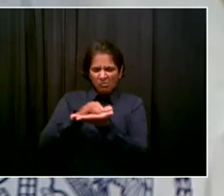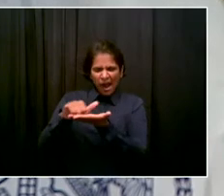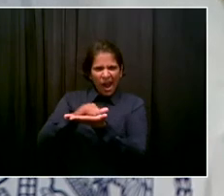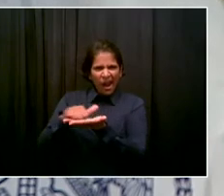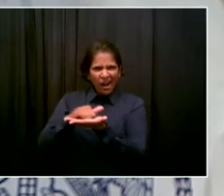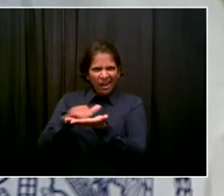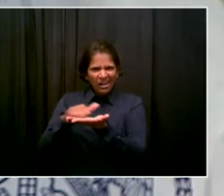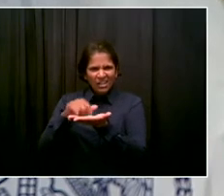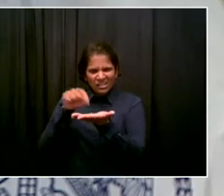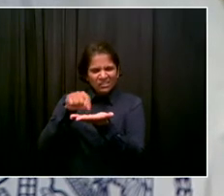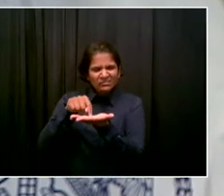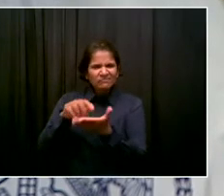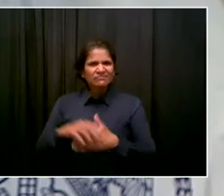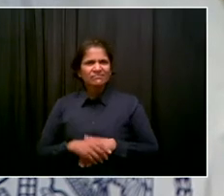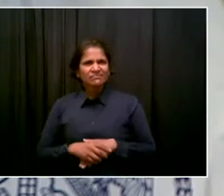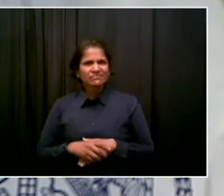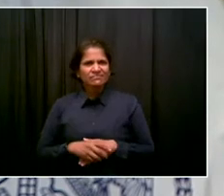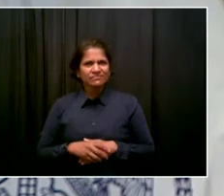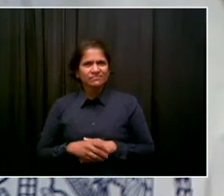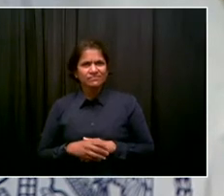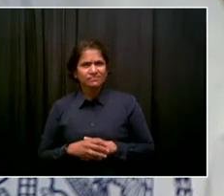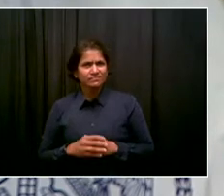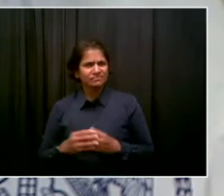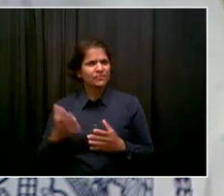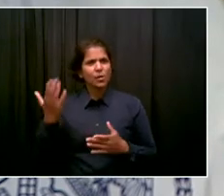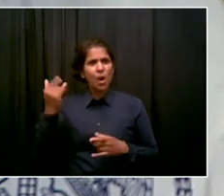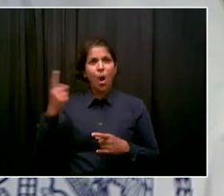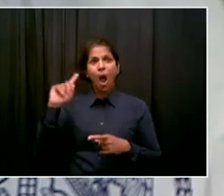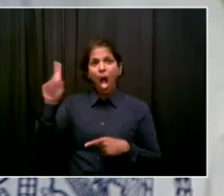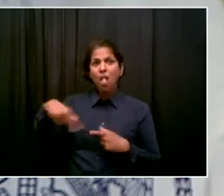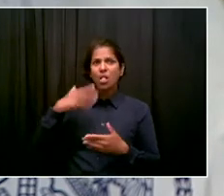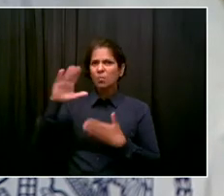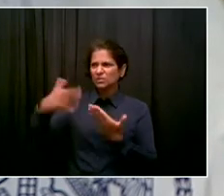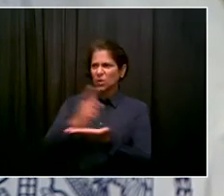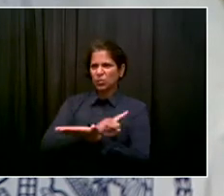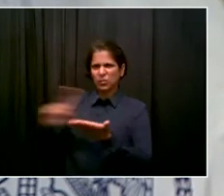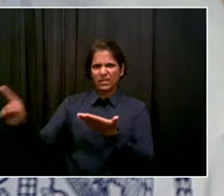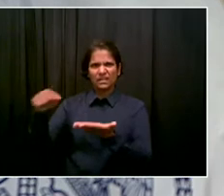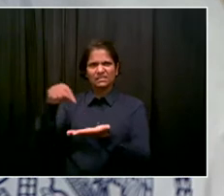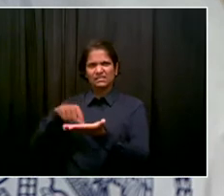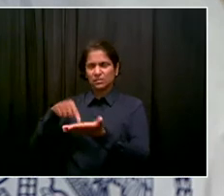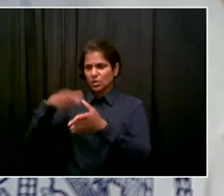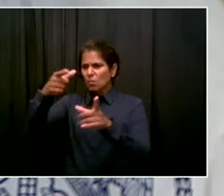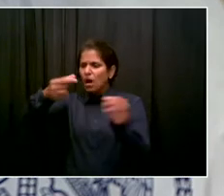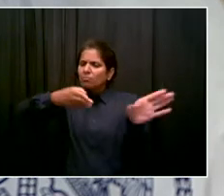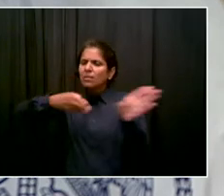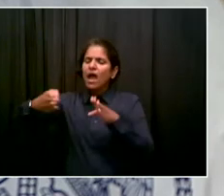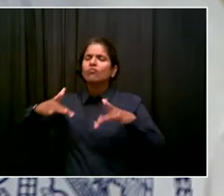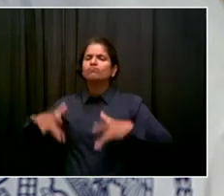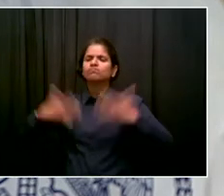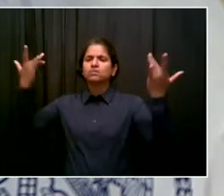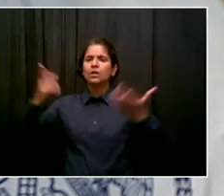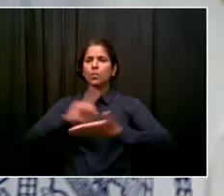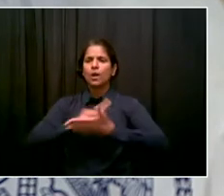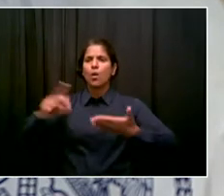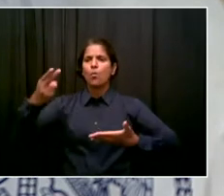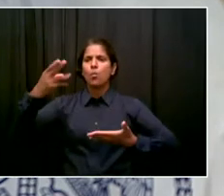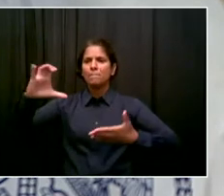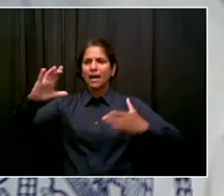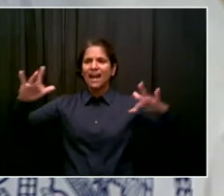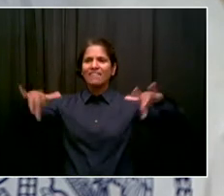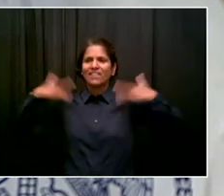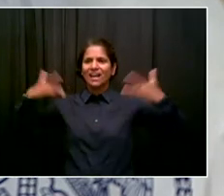what would be planned that week for the rest of the city? I appreciate Manhattan deeply, but my heart is in the